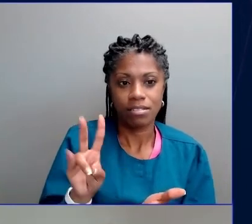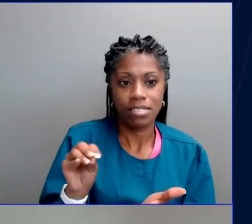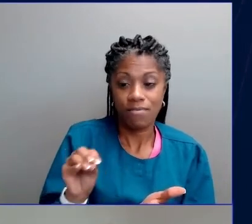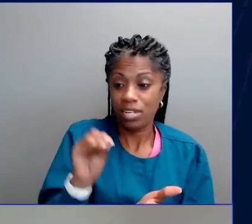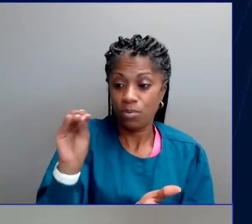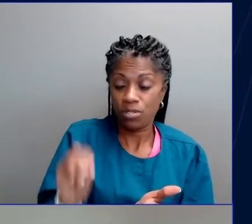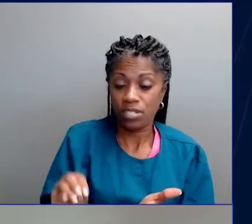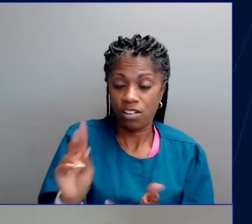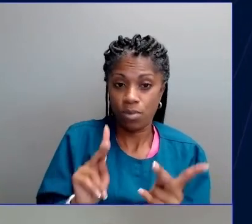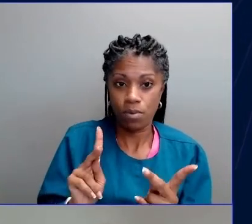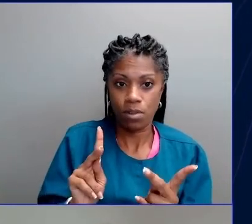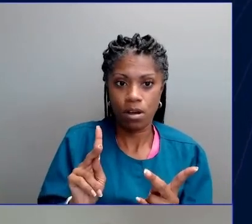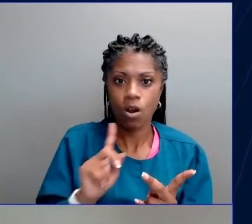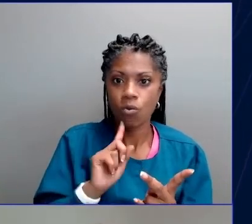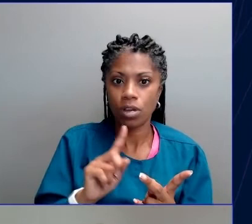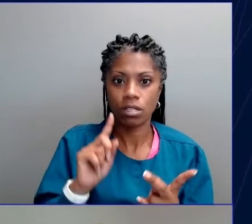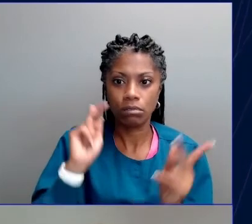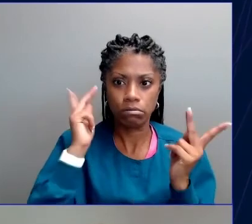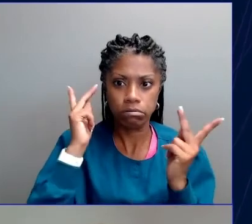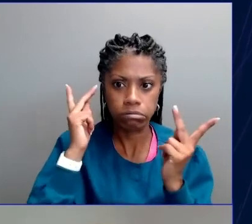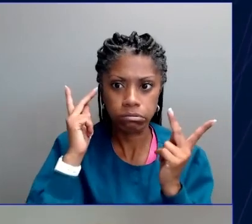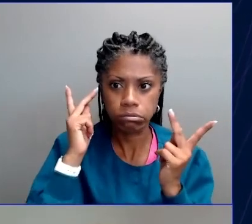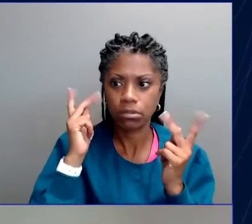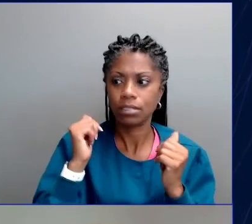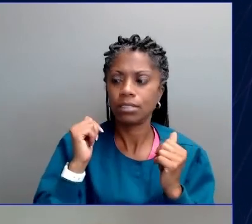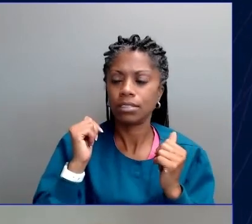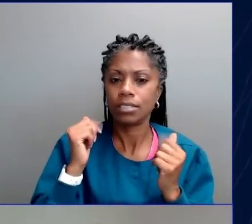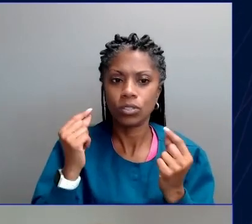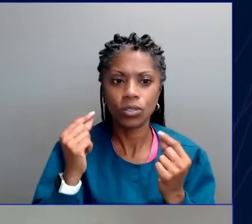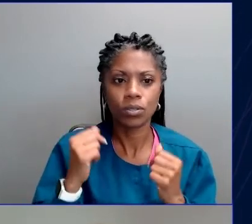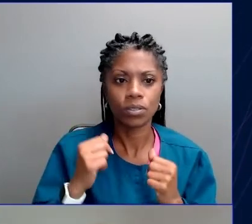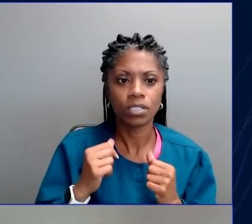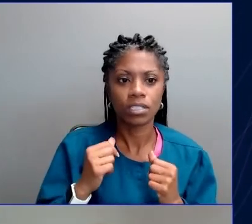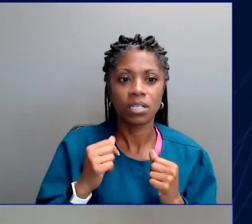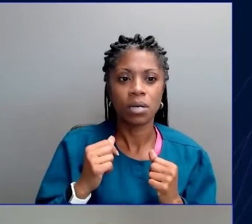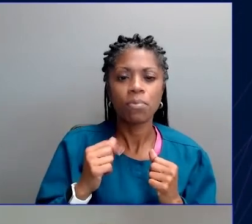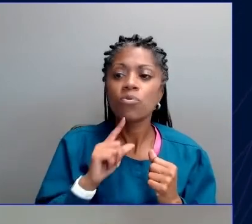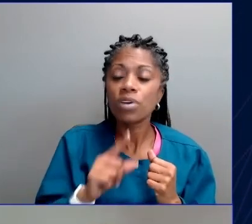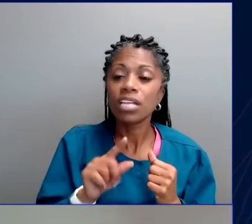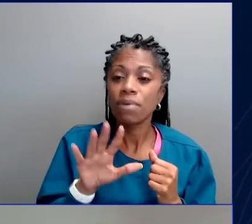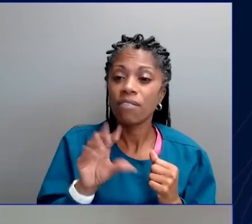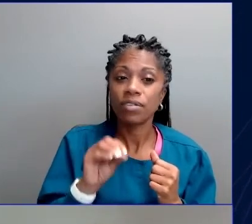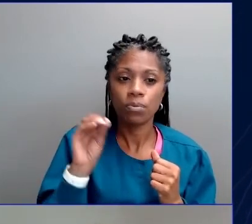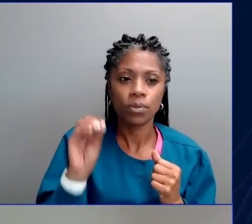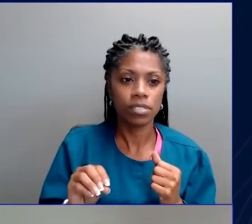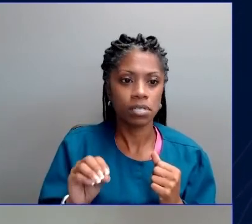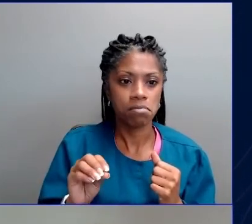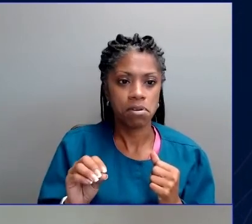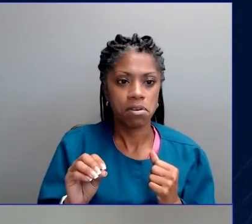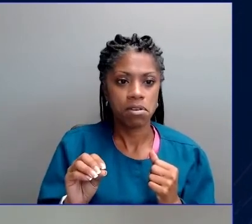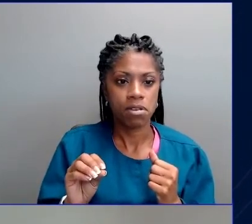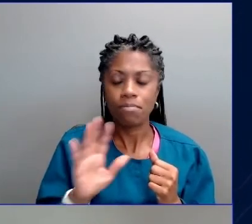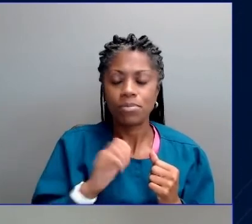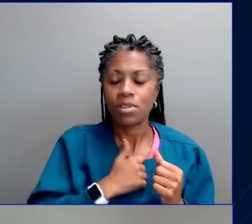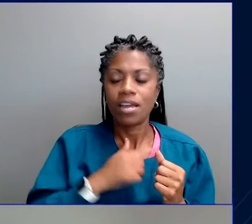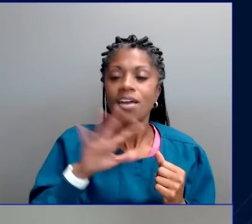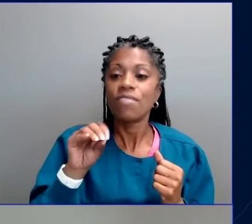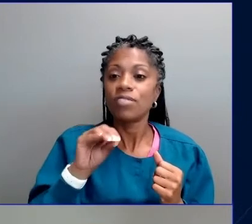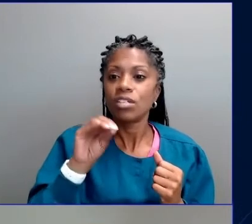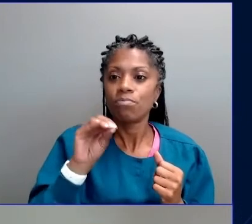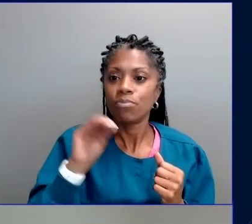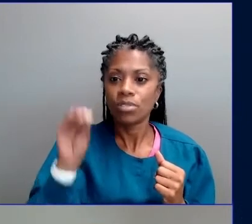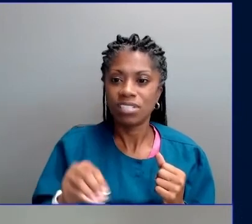50% don't even know where to start when it comes to climate action. That is the biggest problem we have.